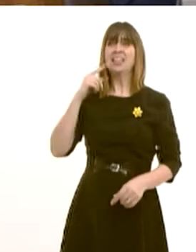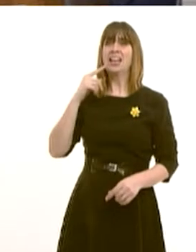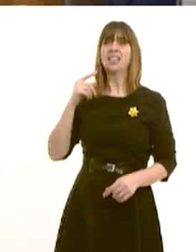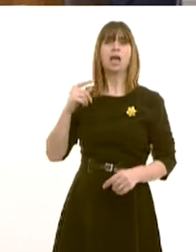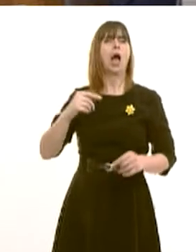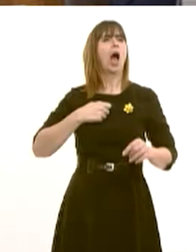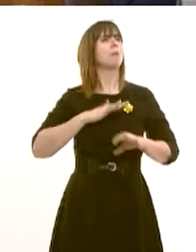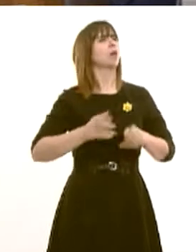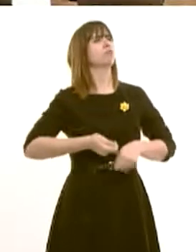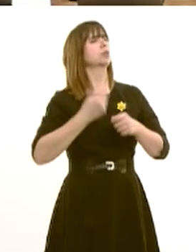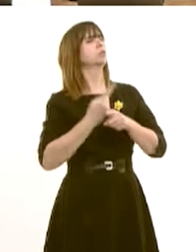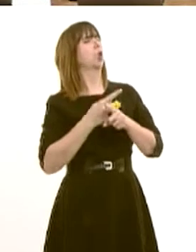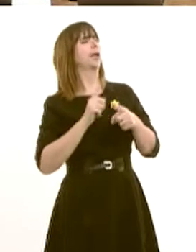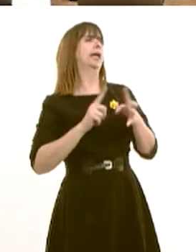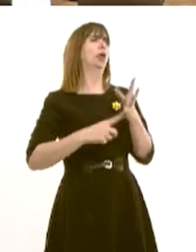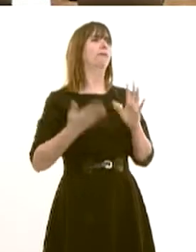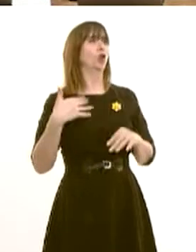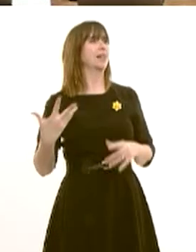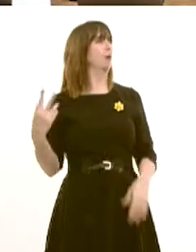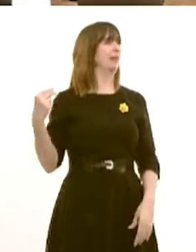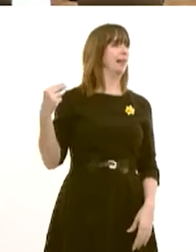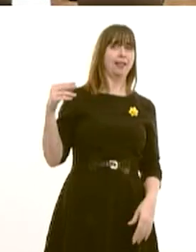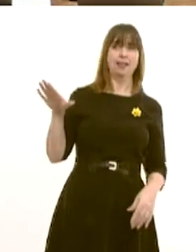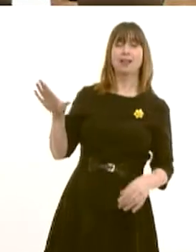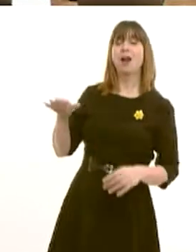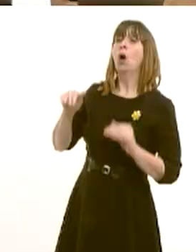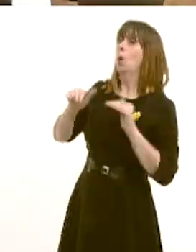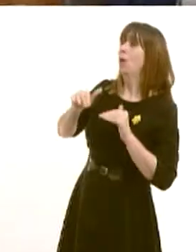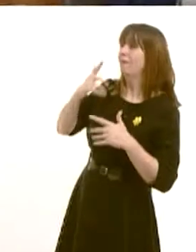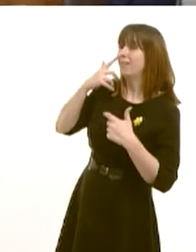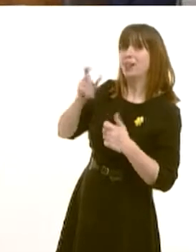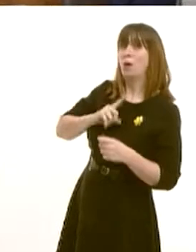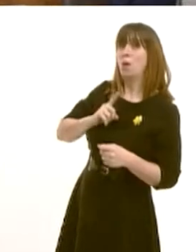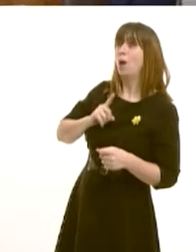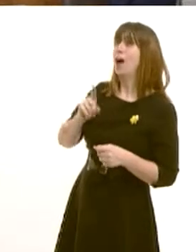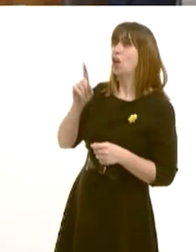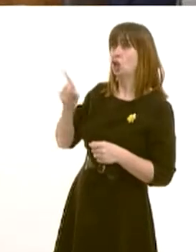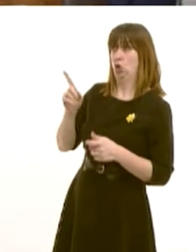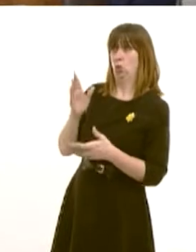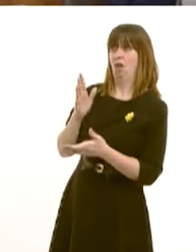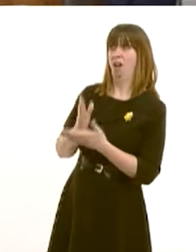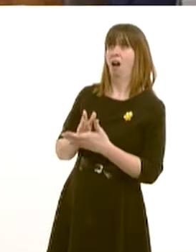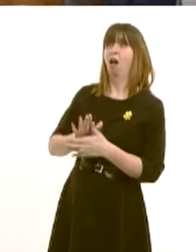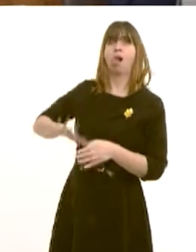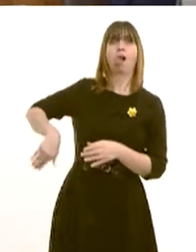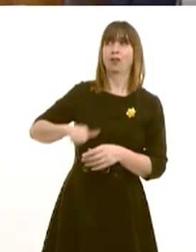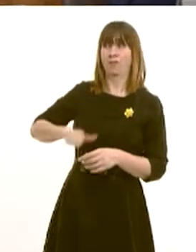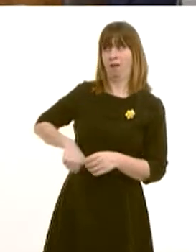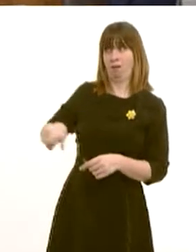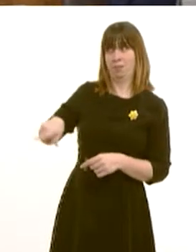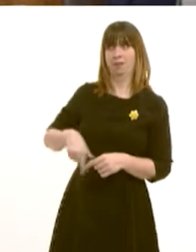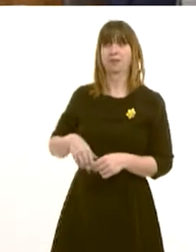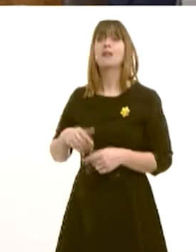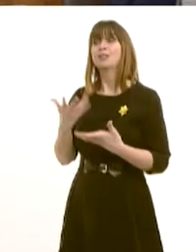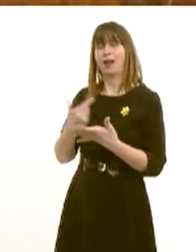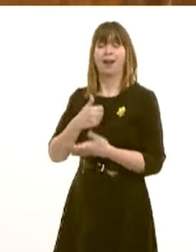on the EU, but there we are. We're still waiting for the article he was going to write to justify why he's selling farmers down the river, but I accept that that's not the point on this